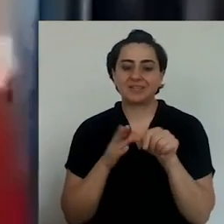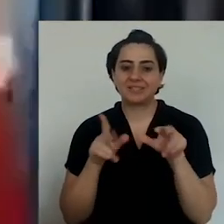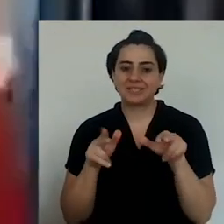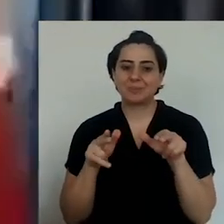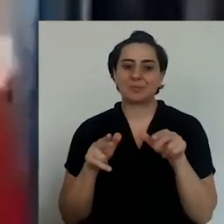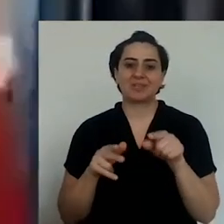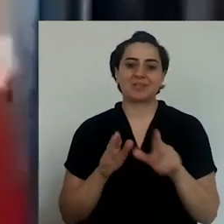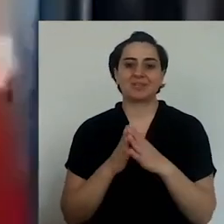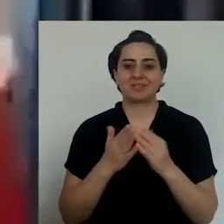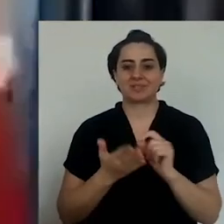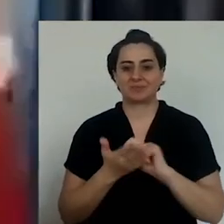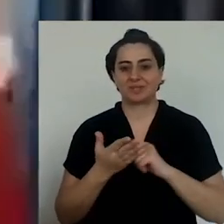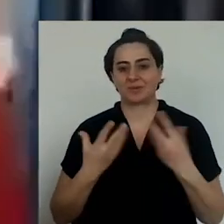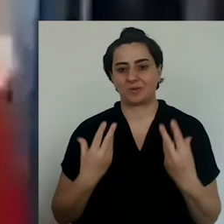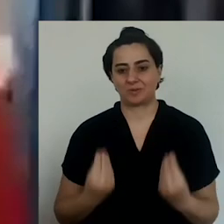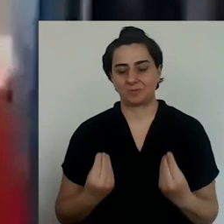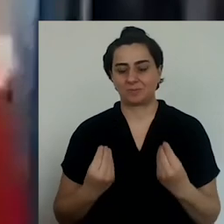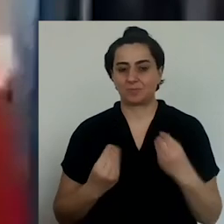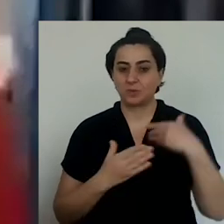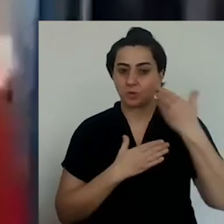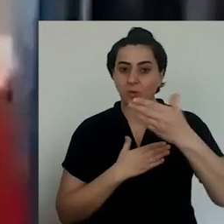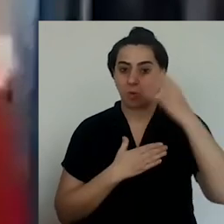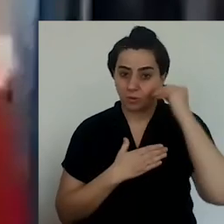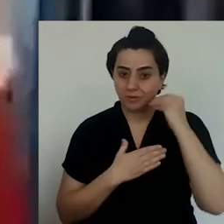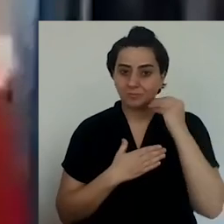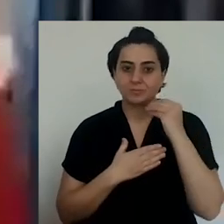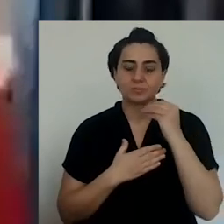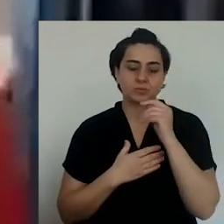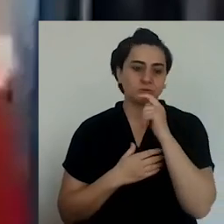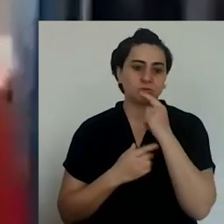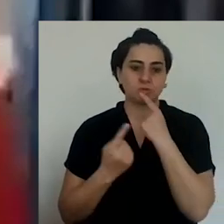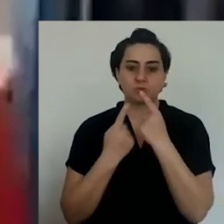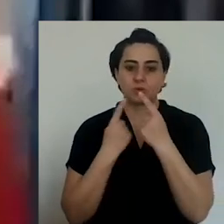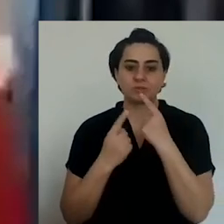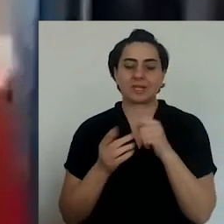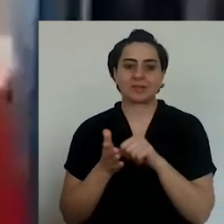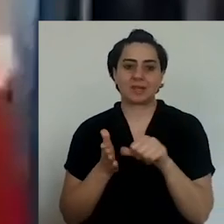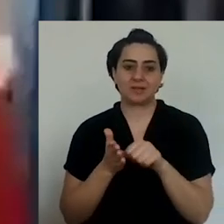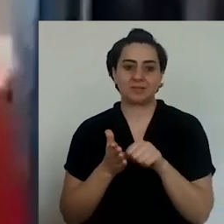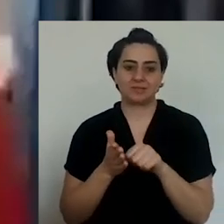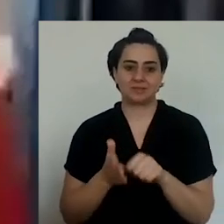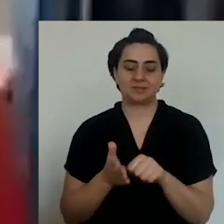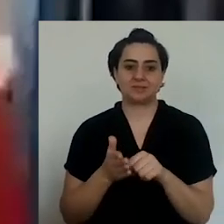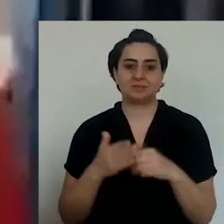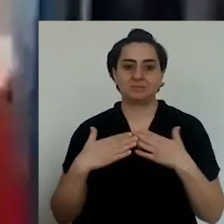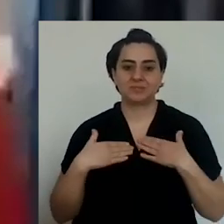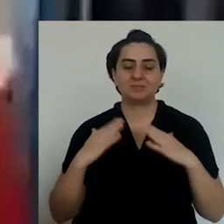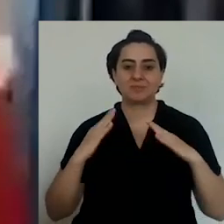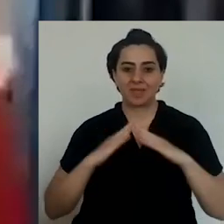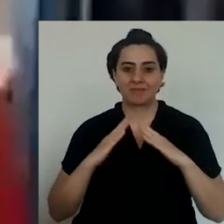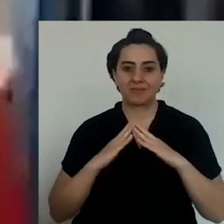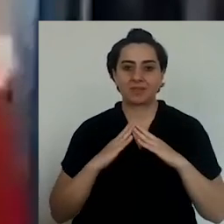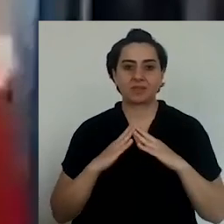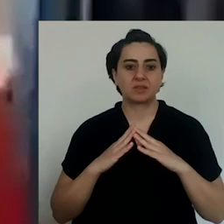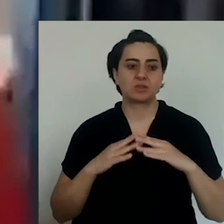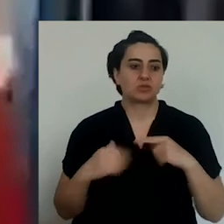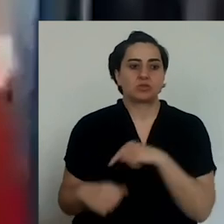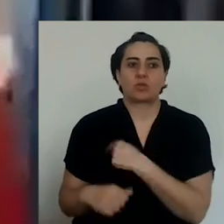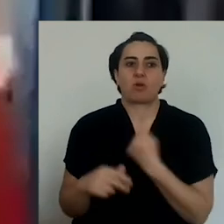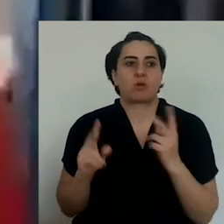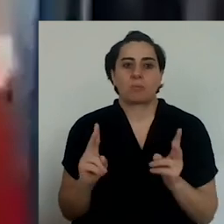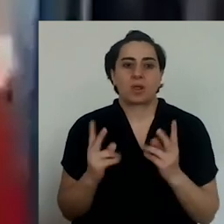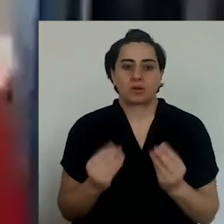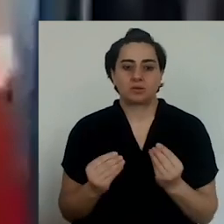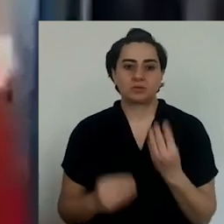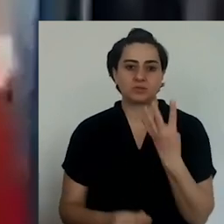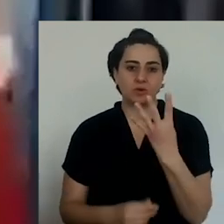history of Armenians, a history of 120 years. In fact, I learned the